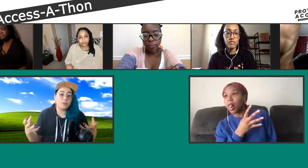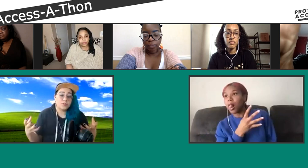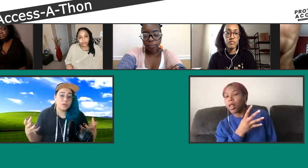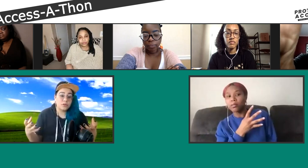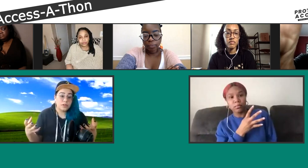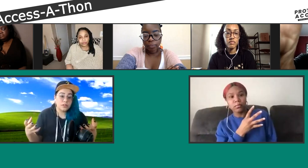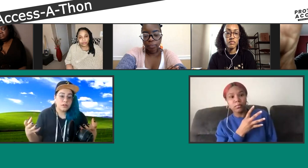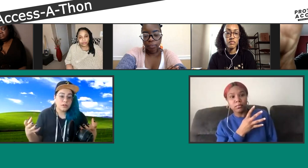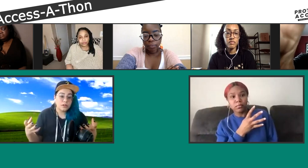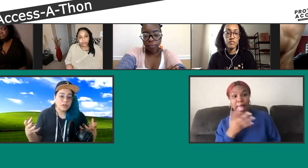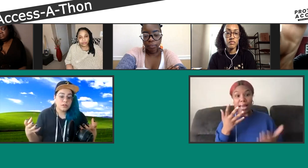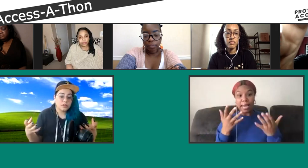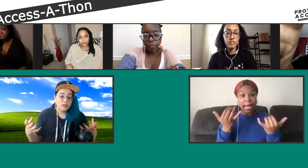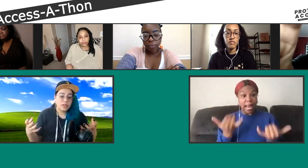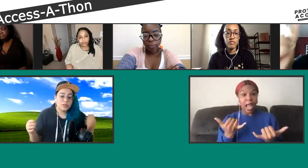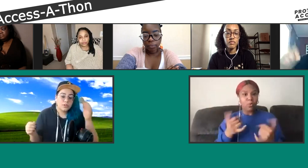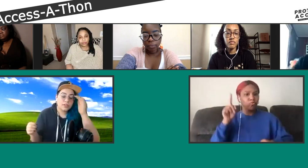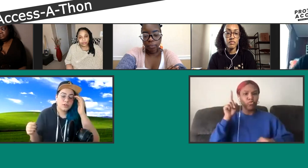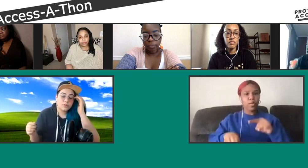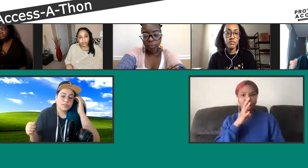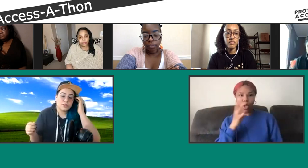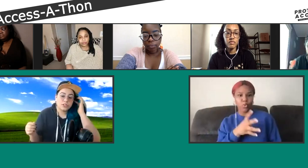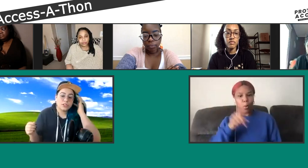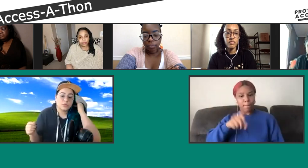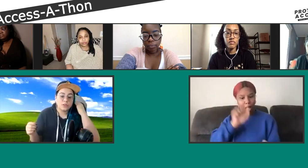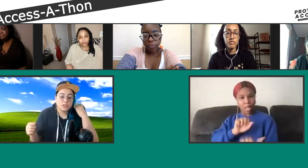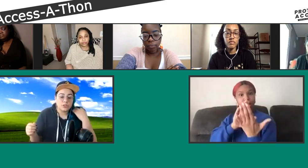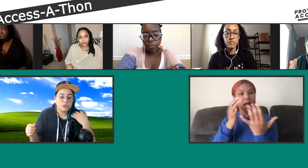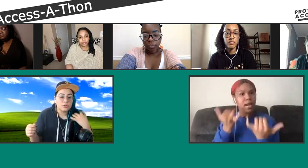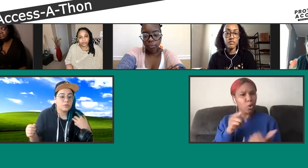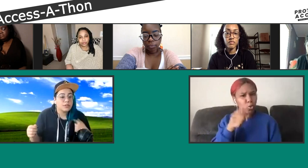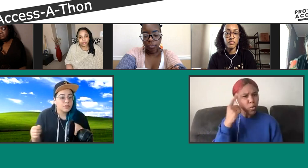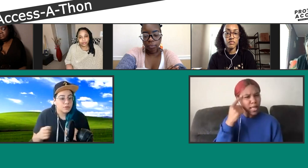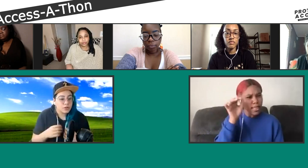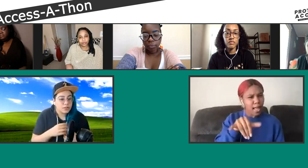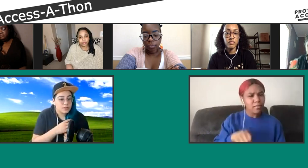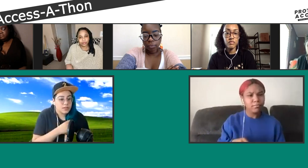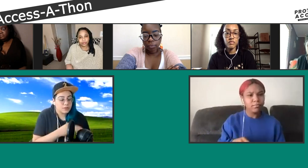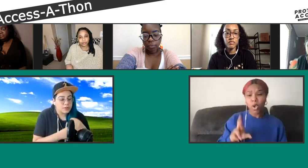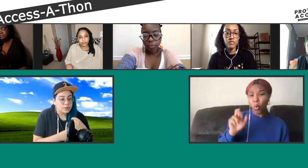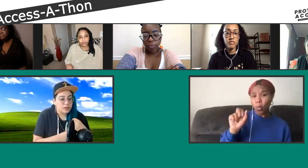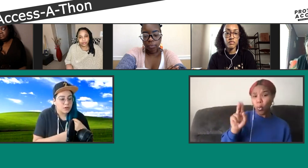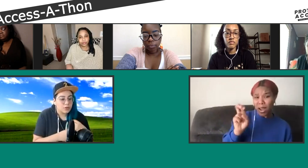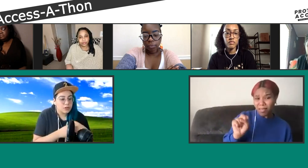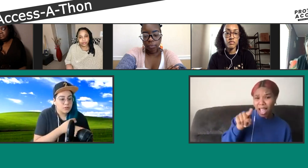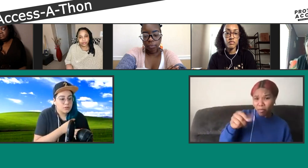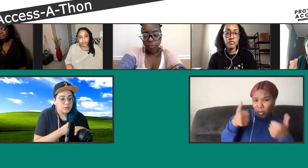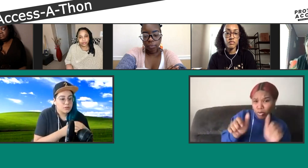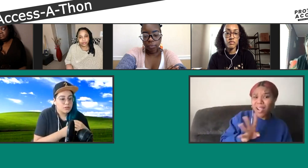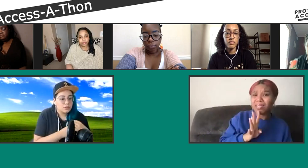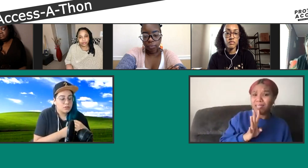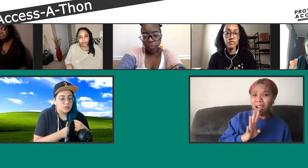won't be able to ignore it any longer? And also, I do have a message. I just want to be sure. Raven, have you been trying to speak? Have I been speaking over you?